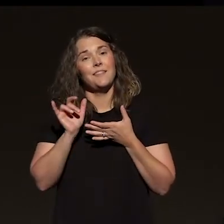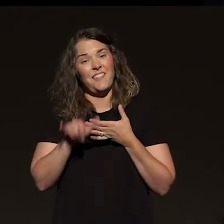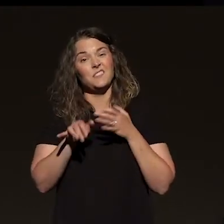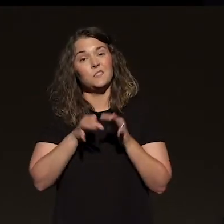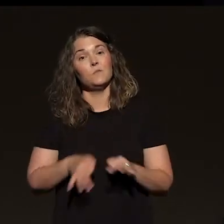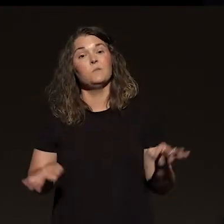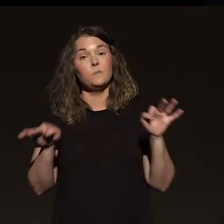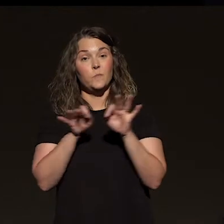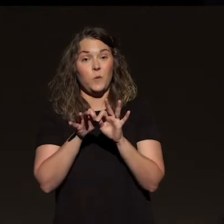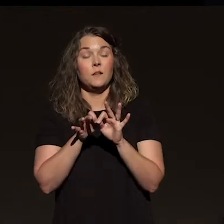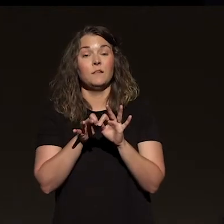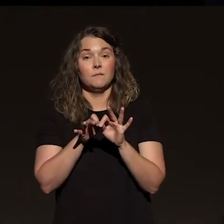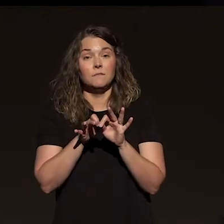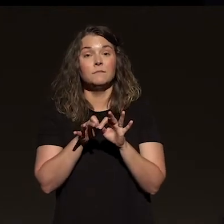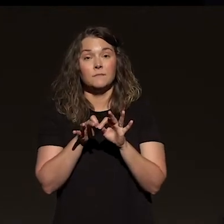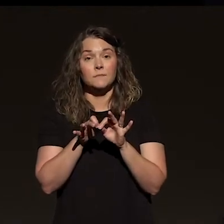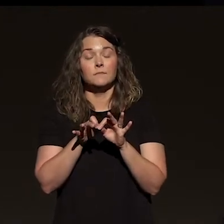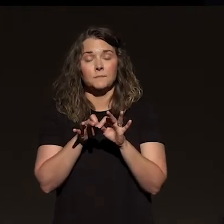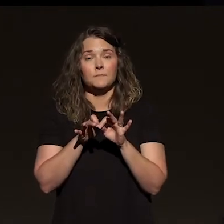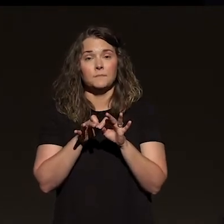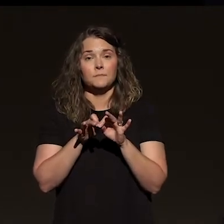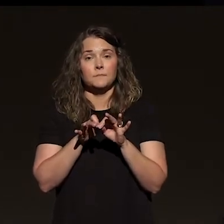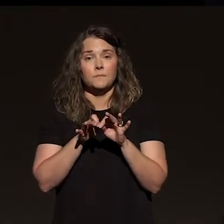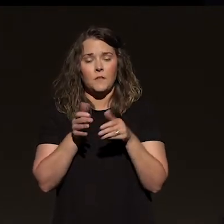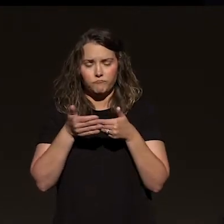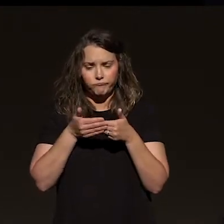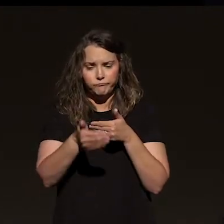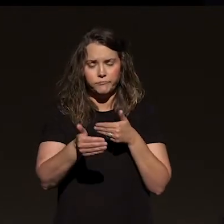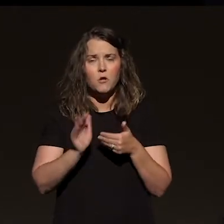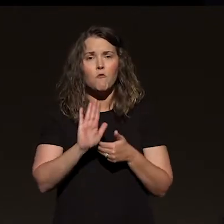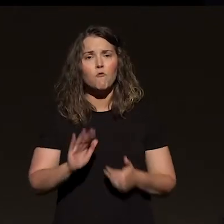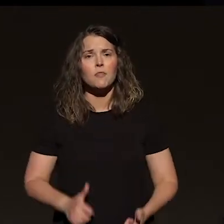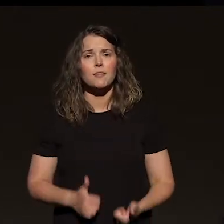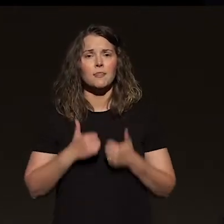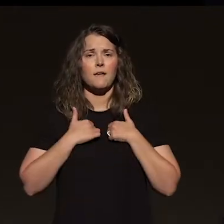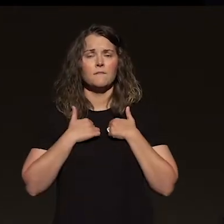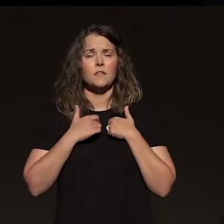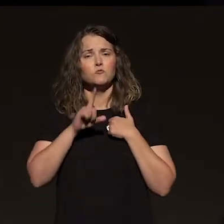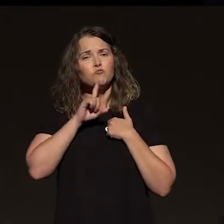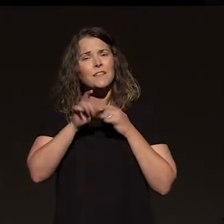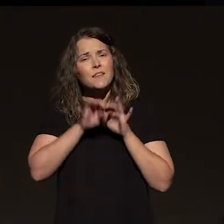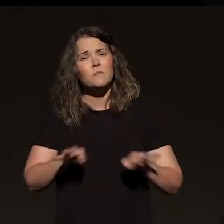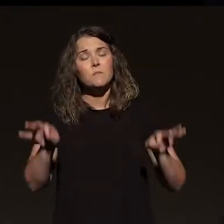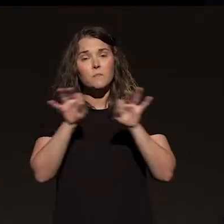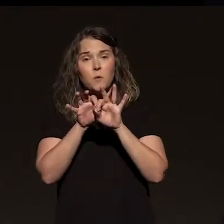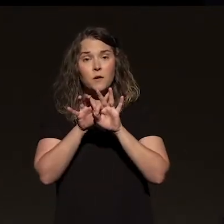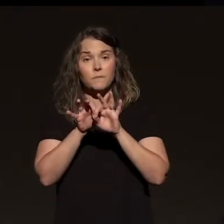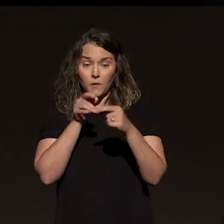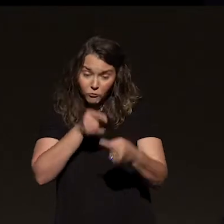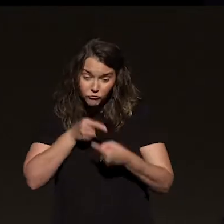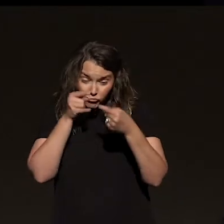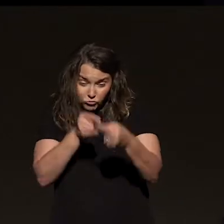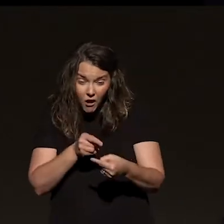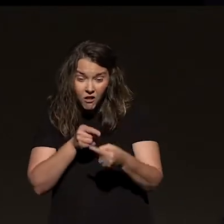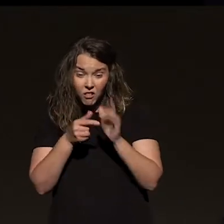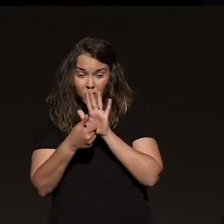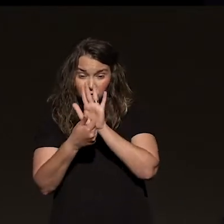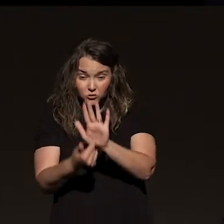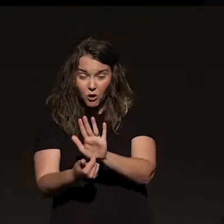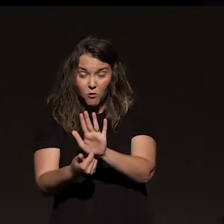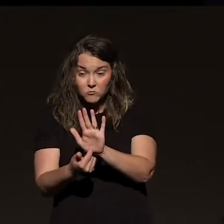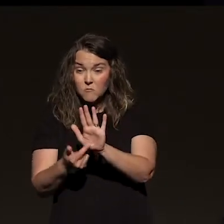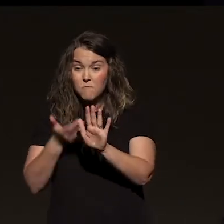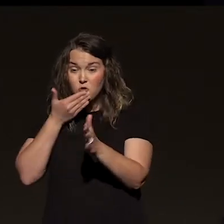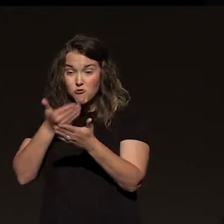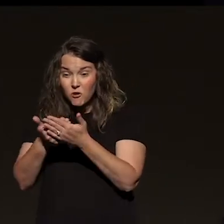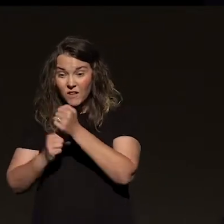Come on, what you're about to do with the rest of your days, it really matters. If these storms are revealing that, man, you've got a good